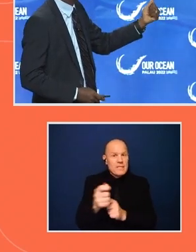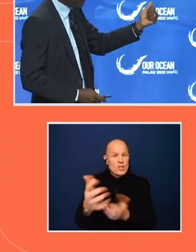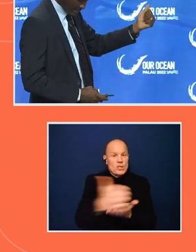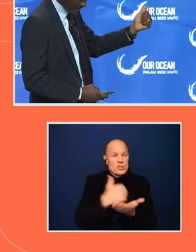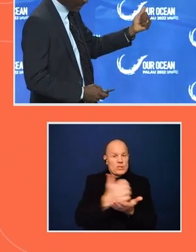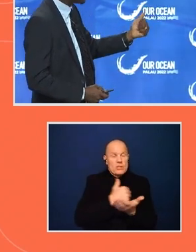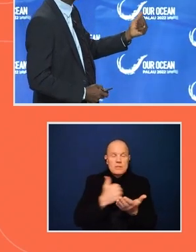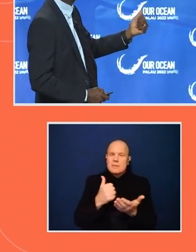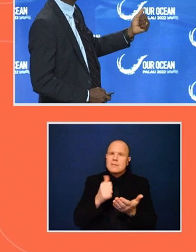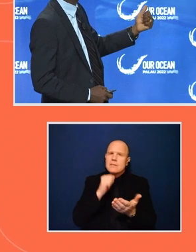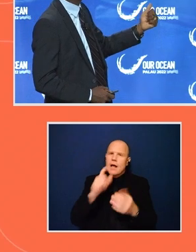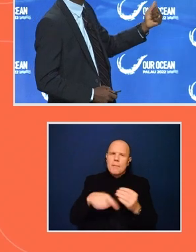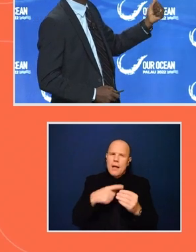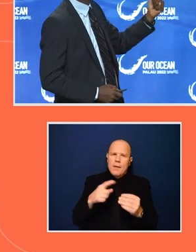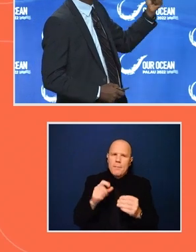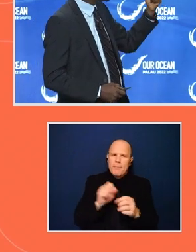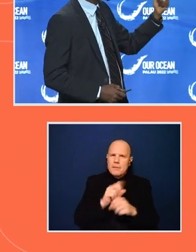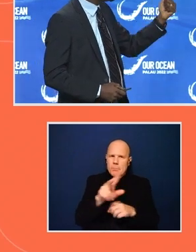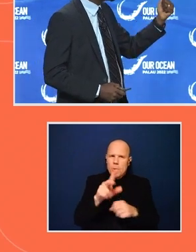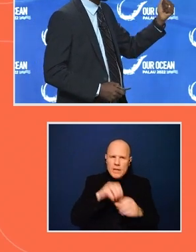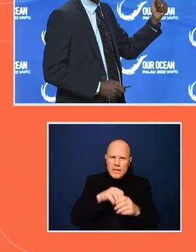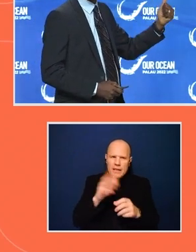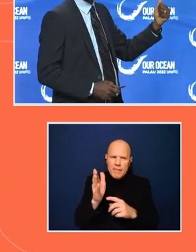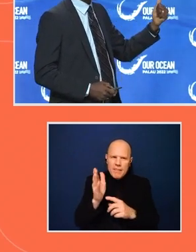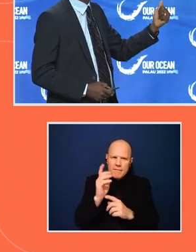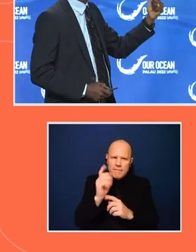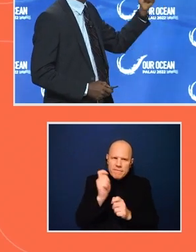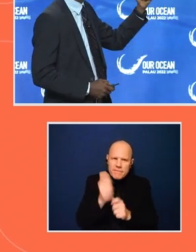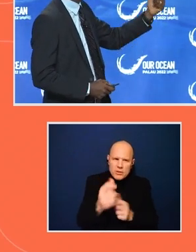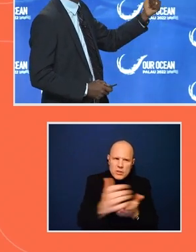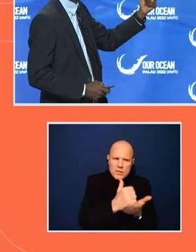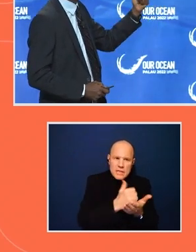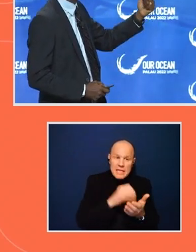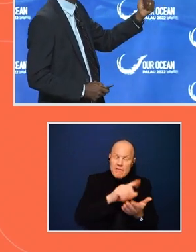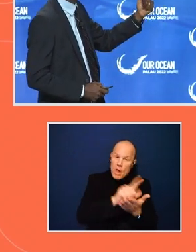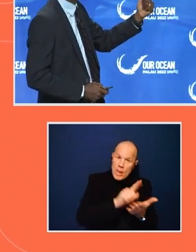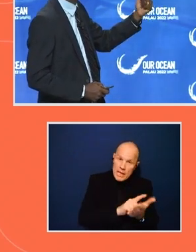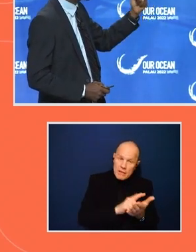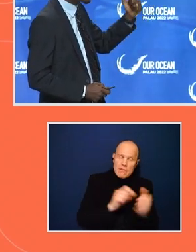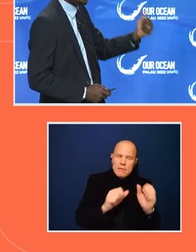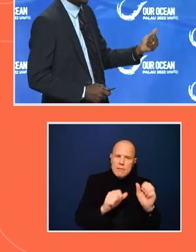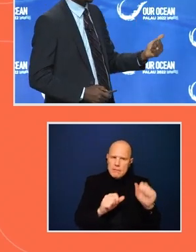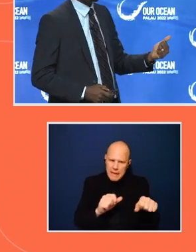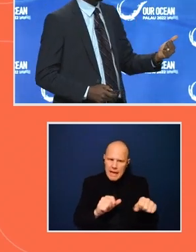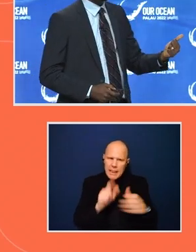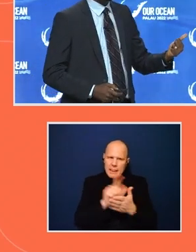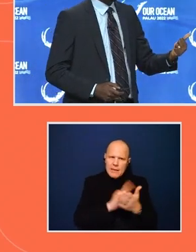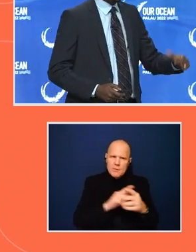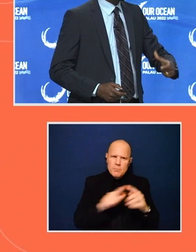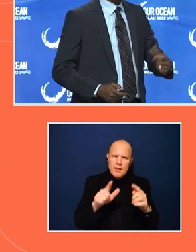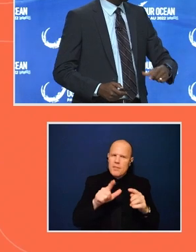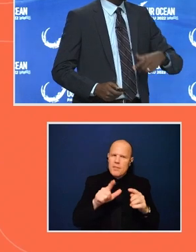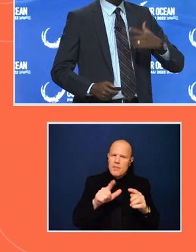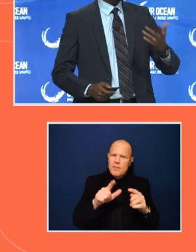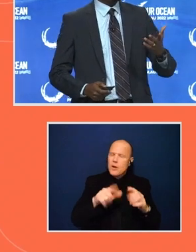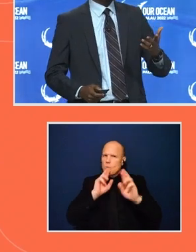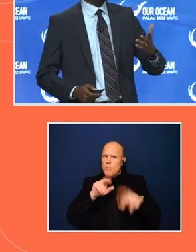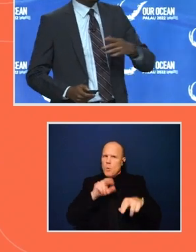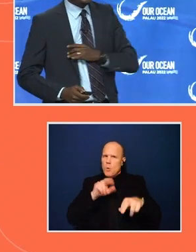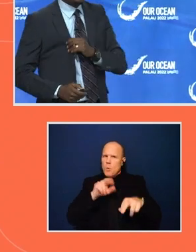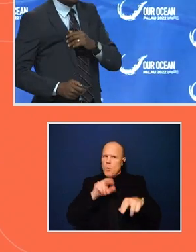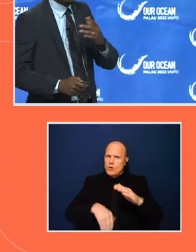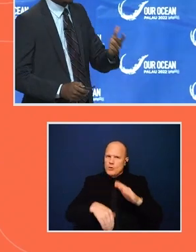how many of them, and whether they are legal, yes, of course, but they are unreported and unregulated. When we say